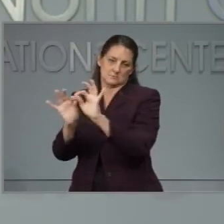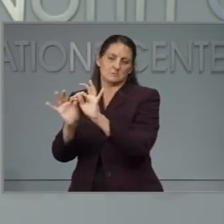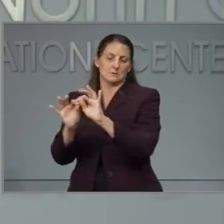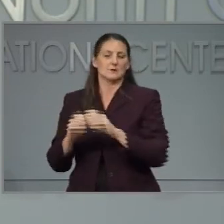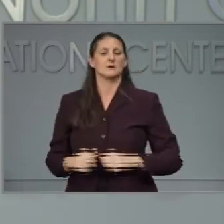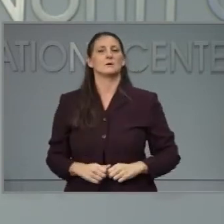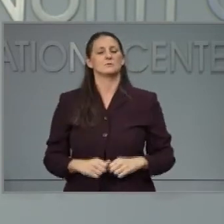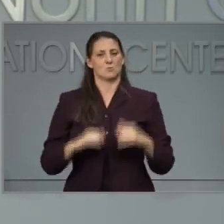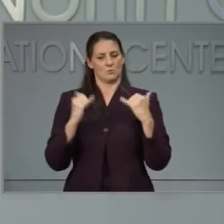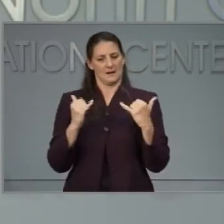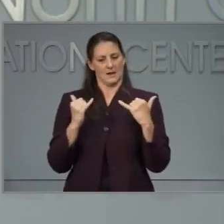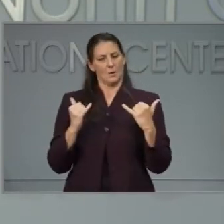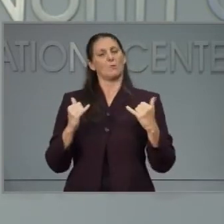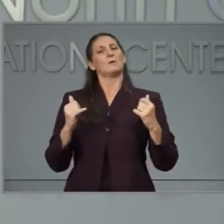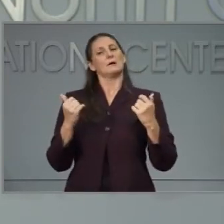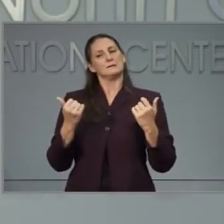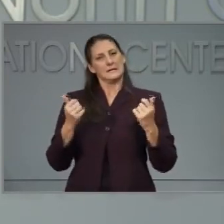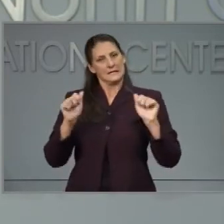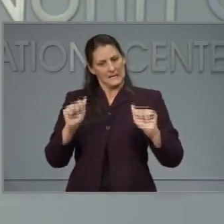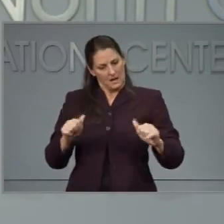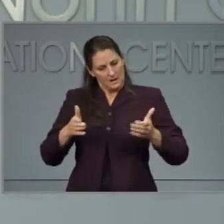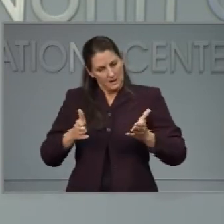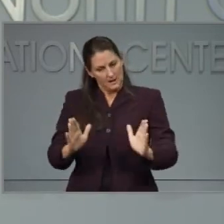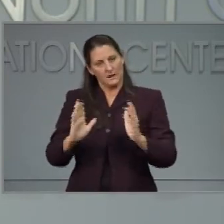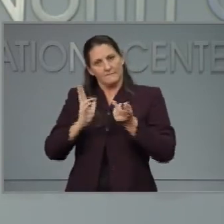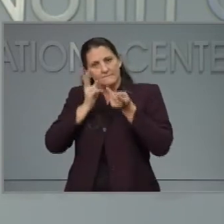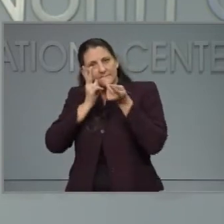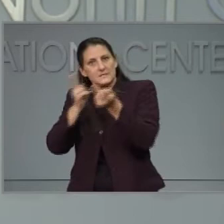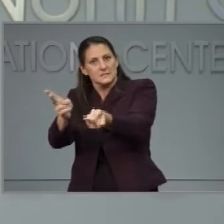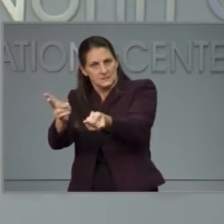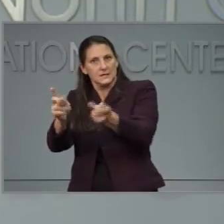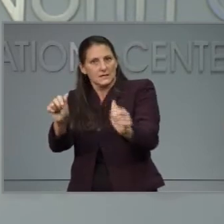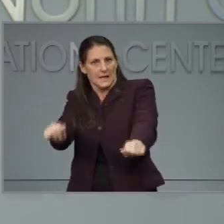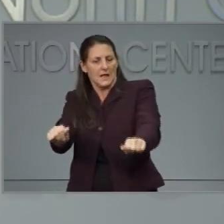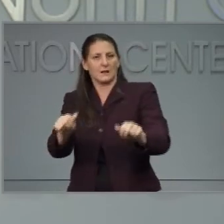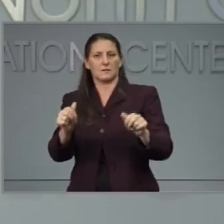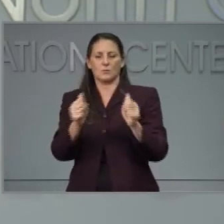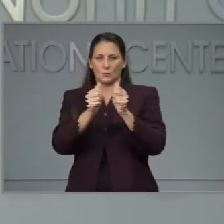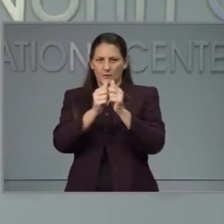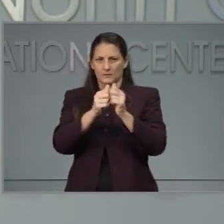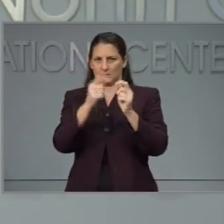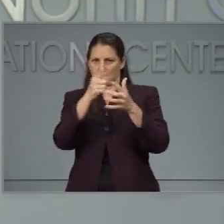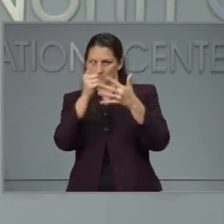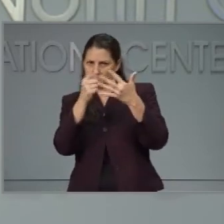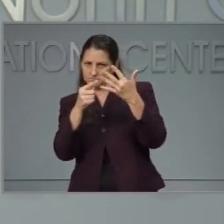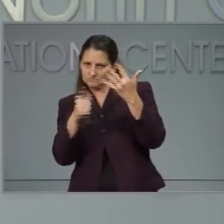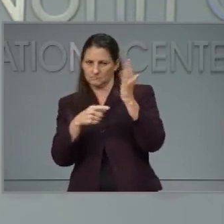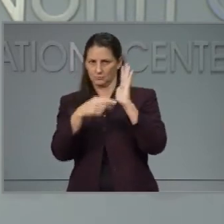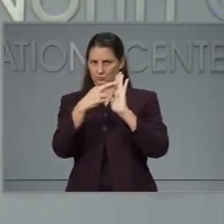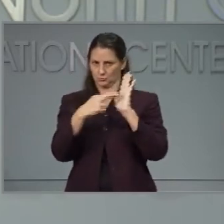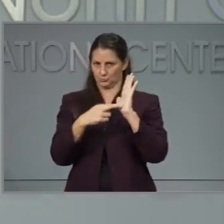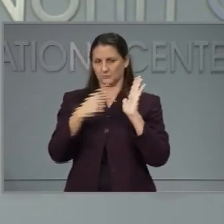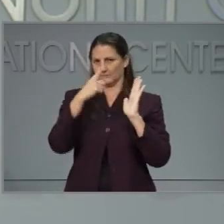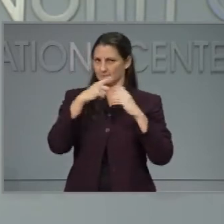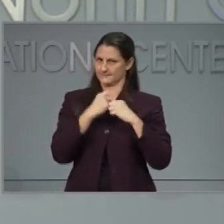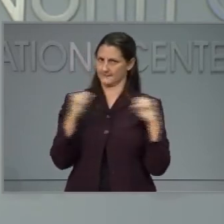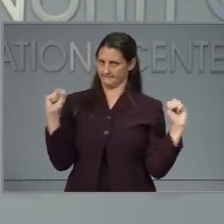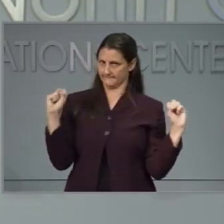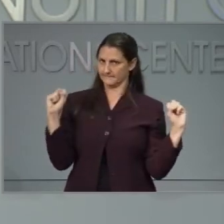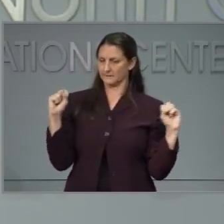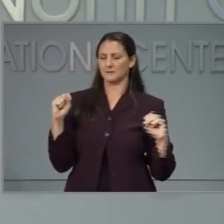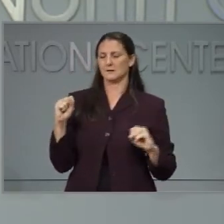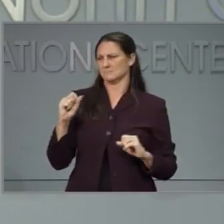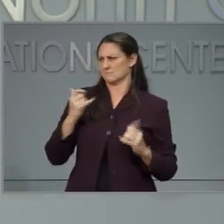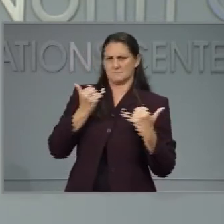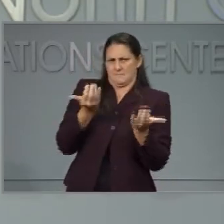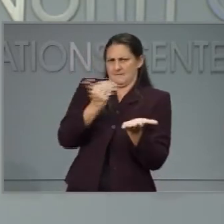for outside visitation in order for people to be able to see each other in a safe way. And I'll let